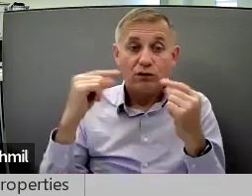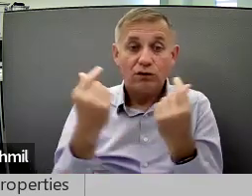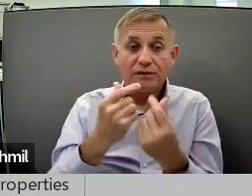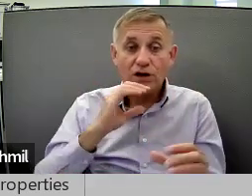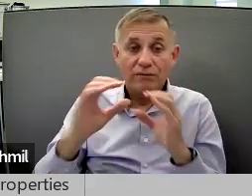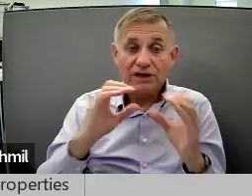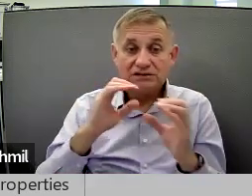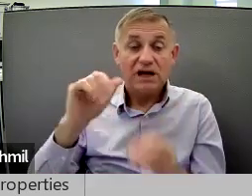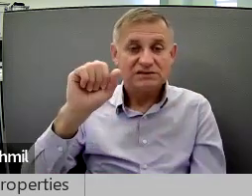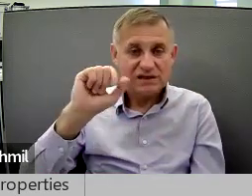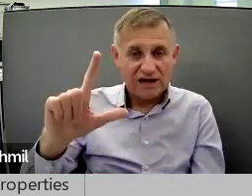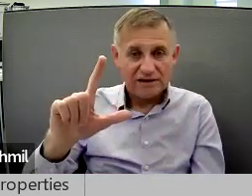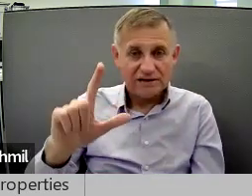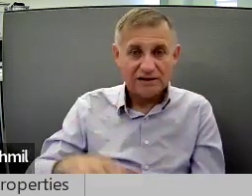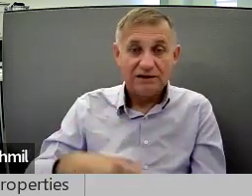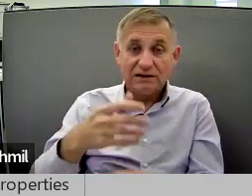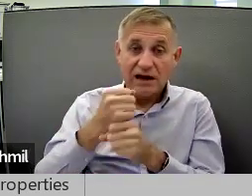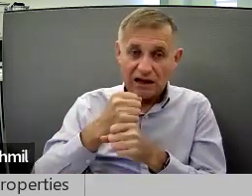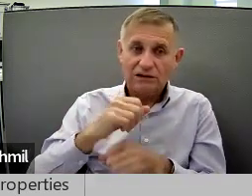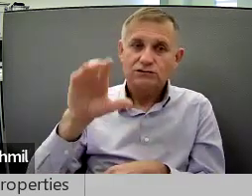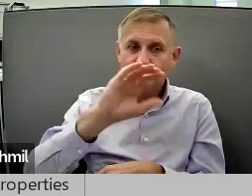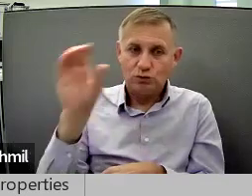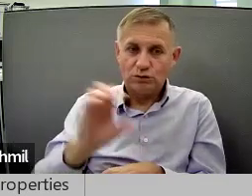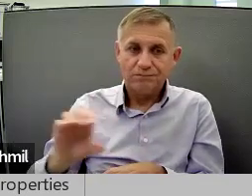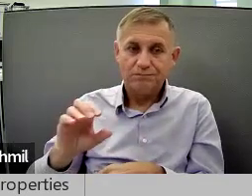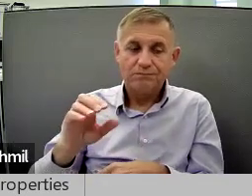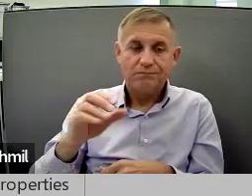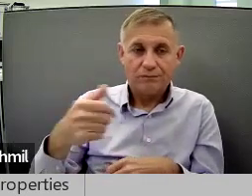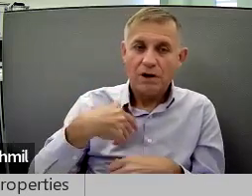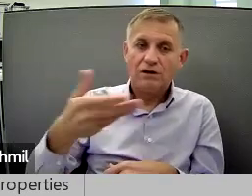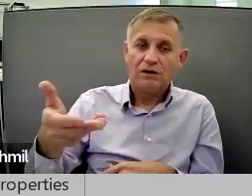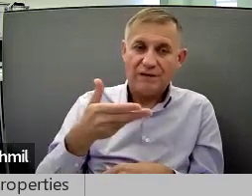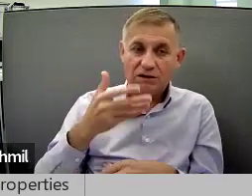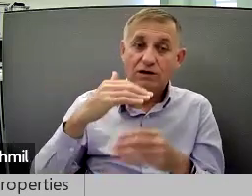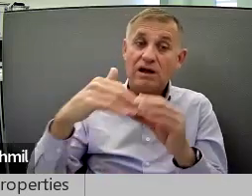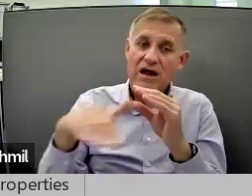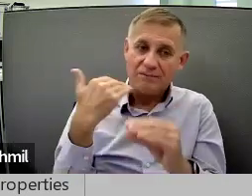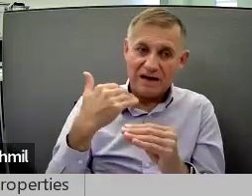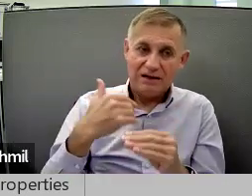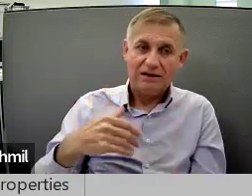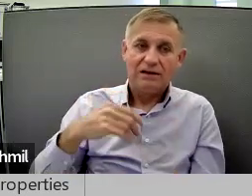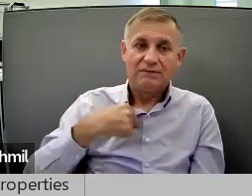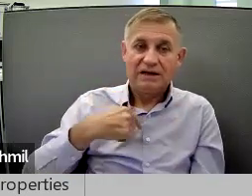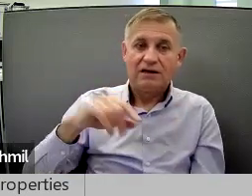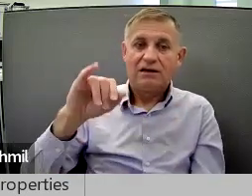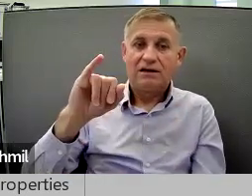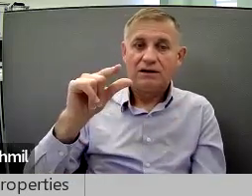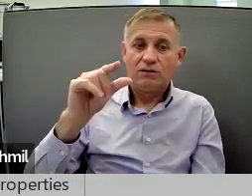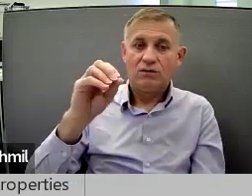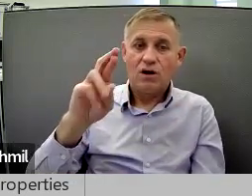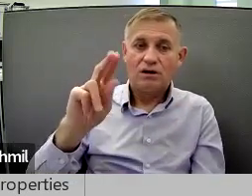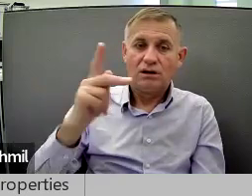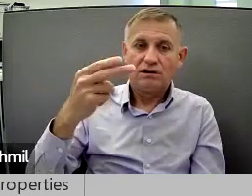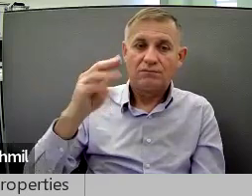This group communicates in American Sign Language. To get the Zoom invite, email Igor,